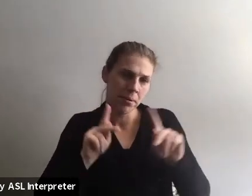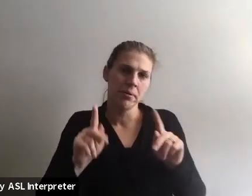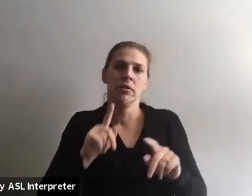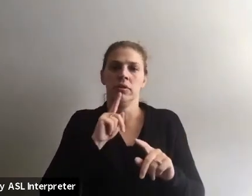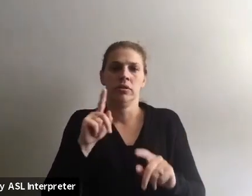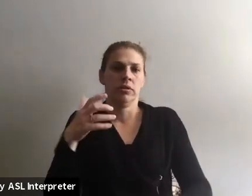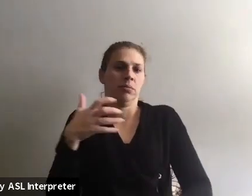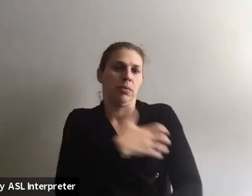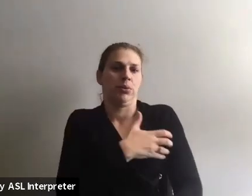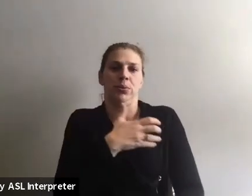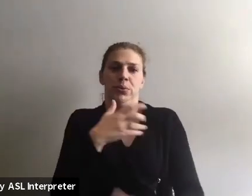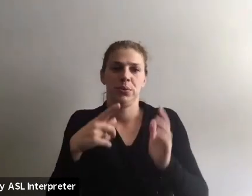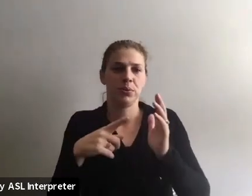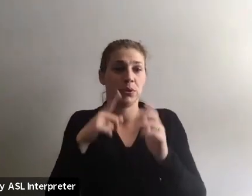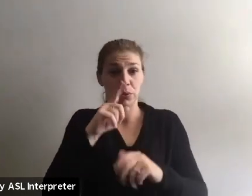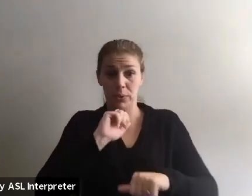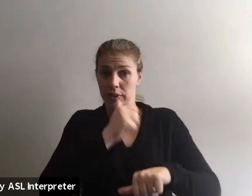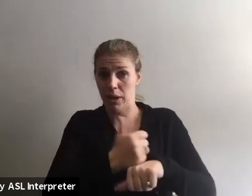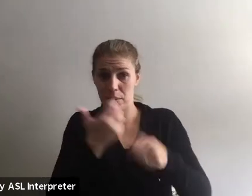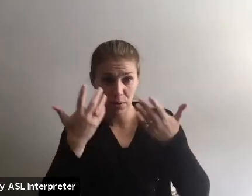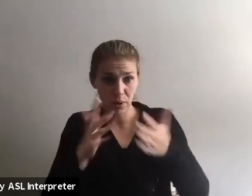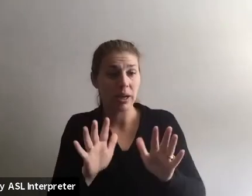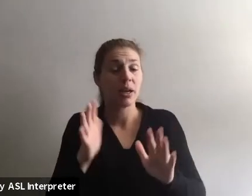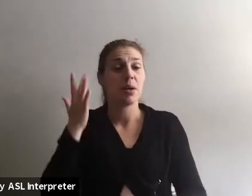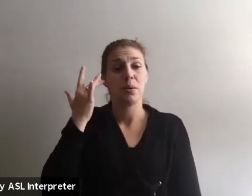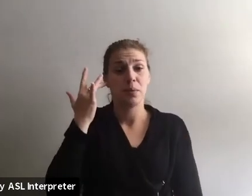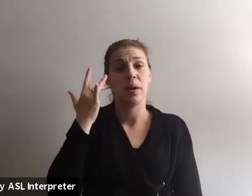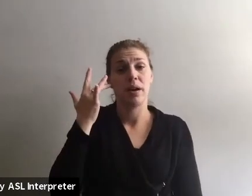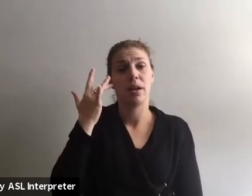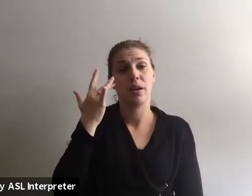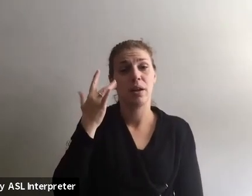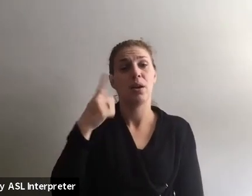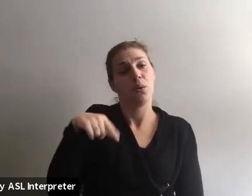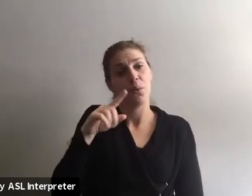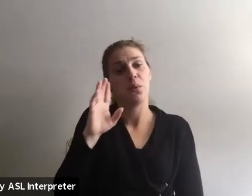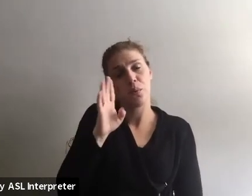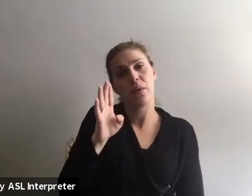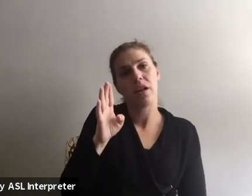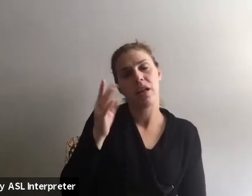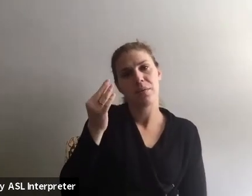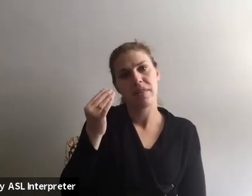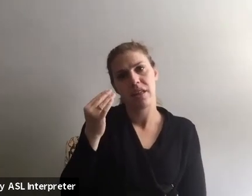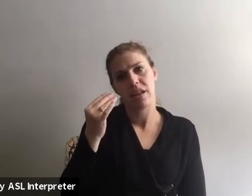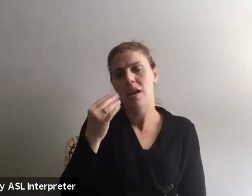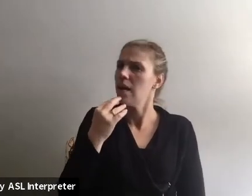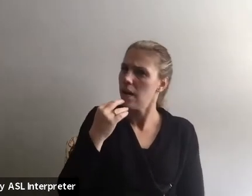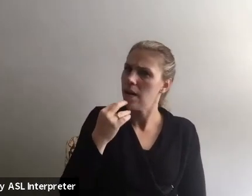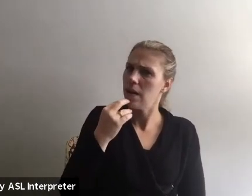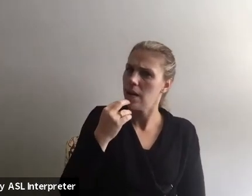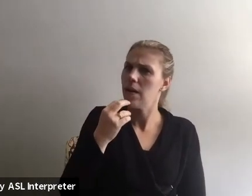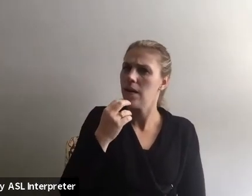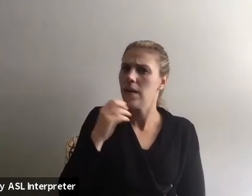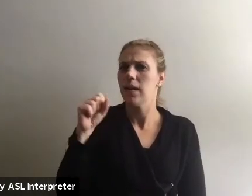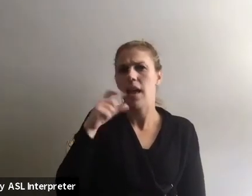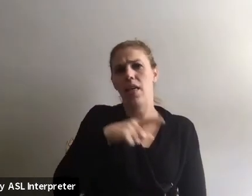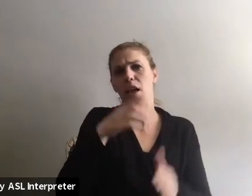powerful once you, you have that, because then you're, you will be thinking about, well, yeah, this person is, you